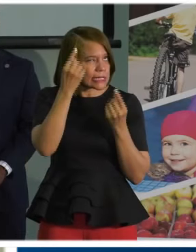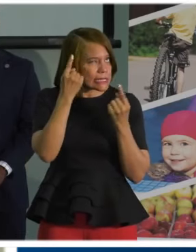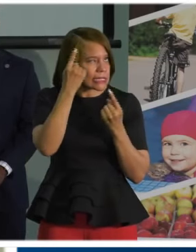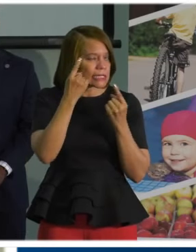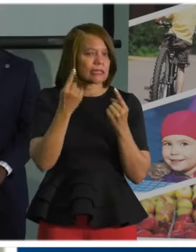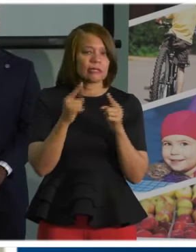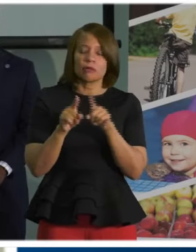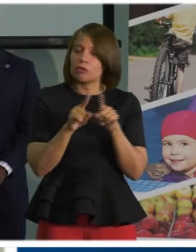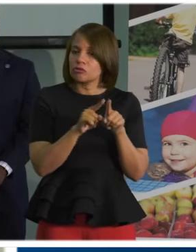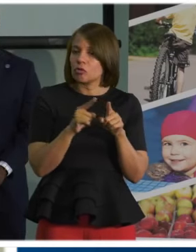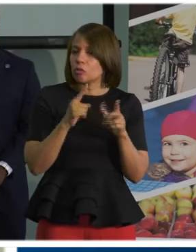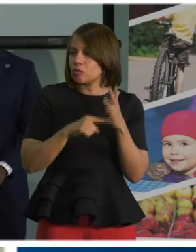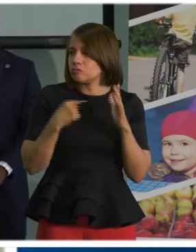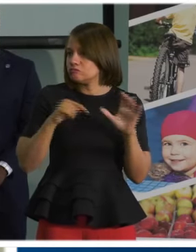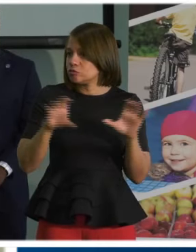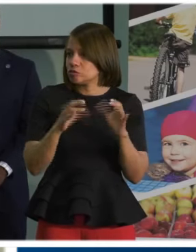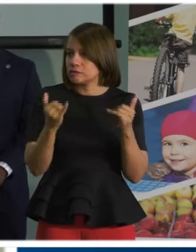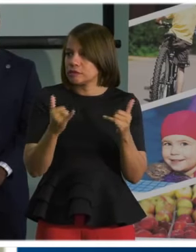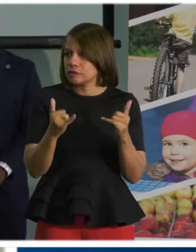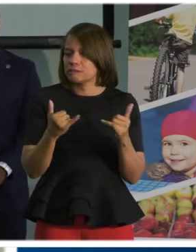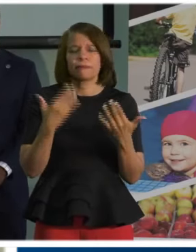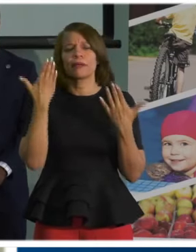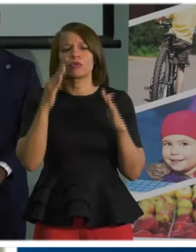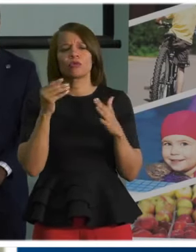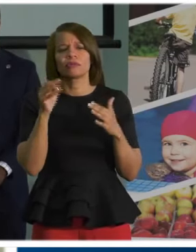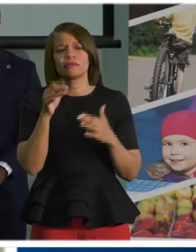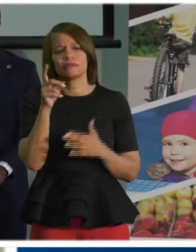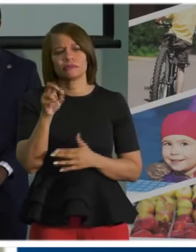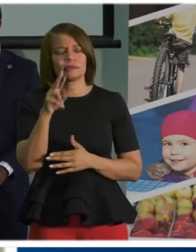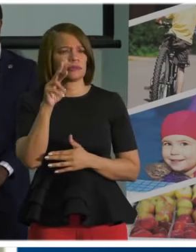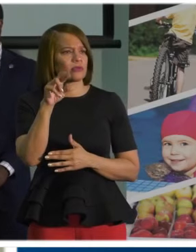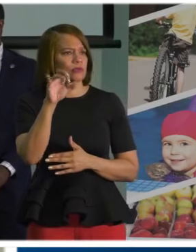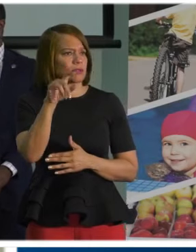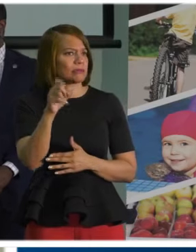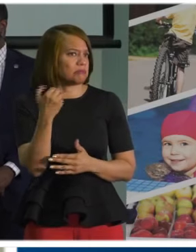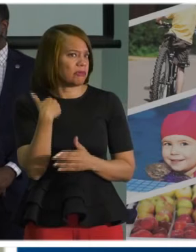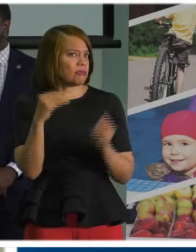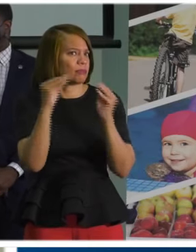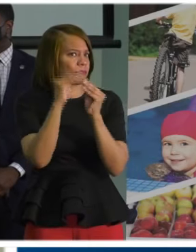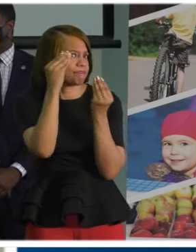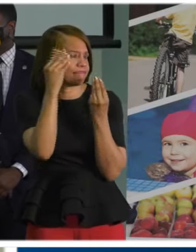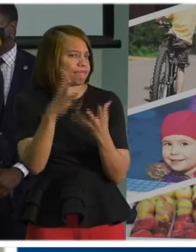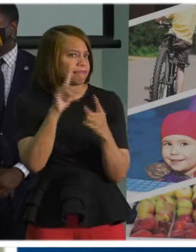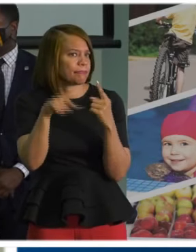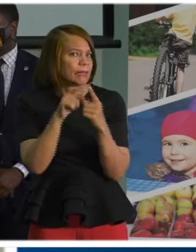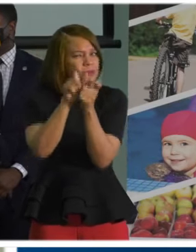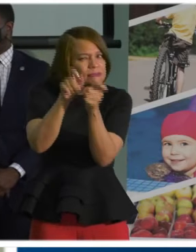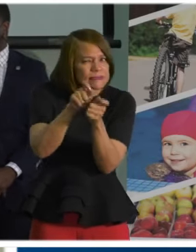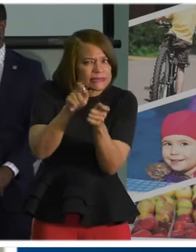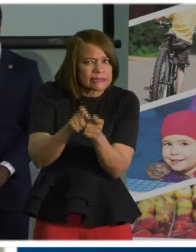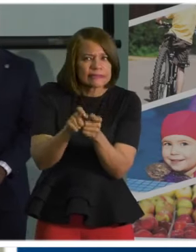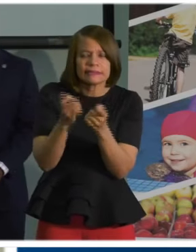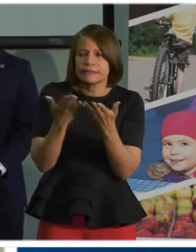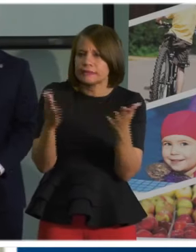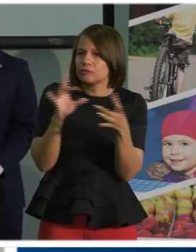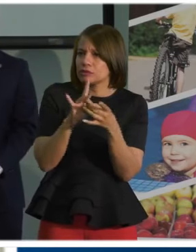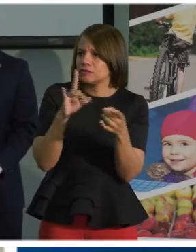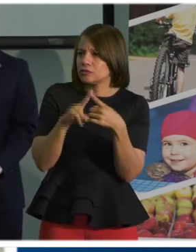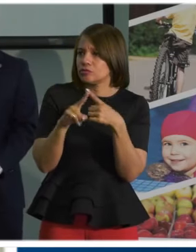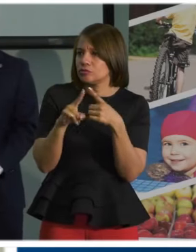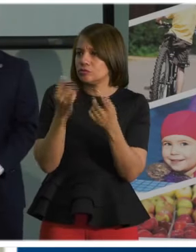Uh, I don't know if Dr. Roberts has a more informed response as to, you know, if there were specific things about the economy